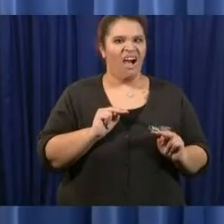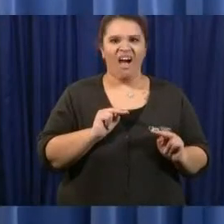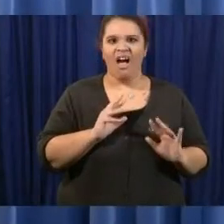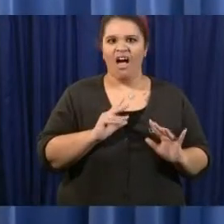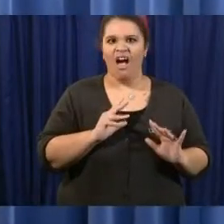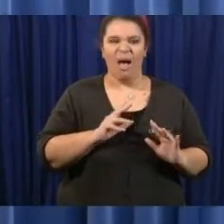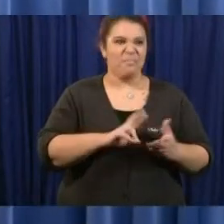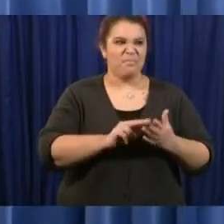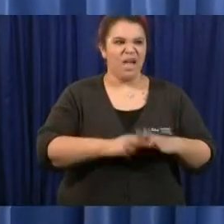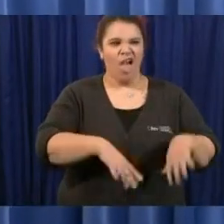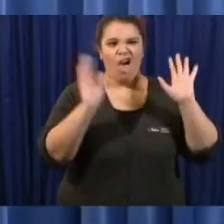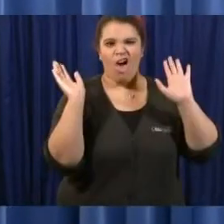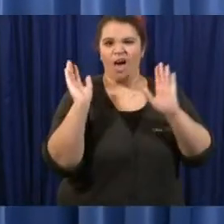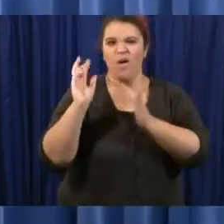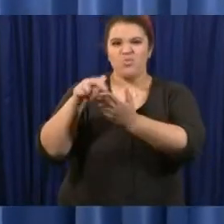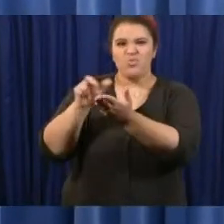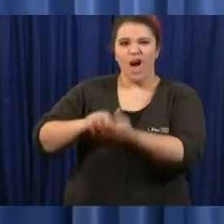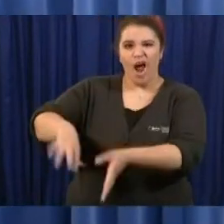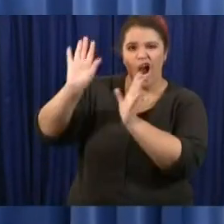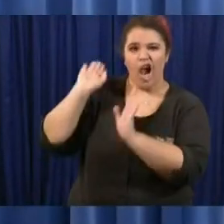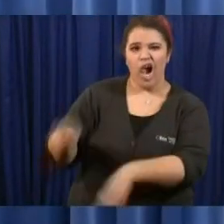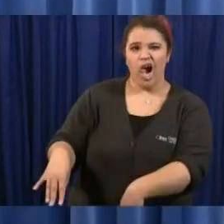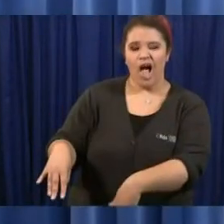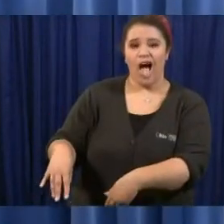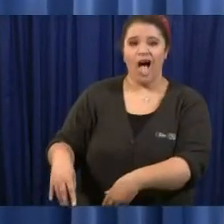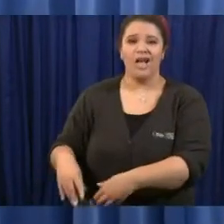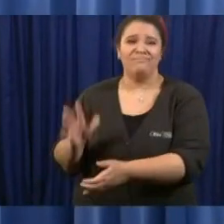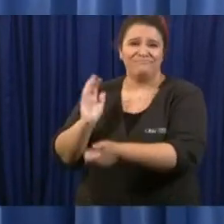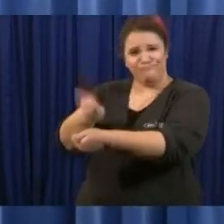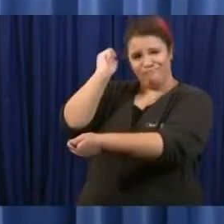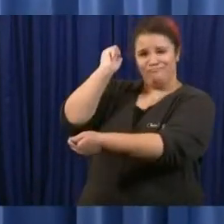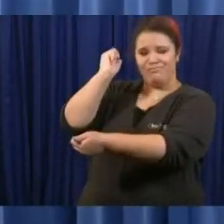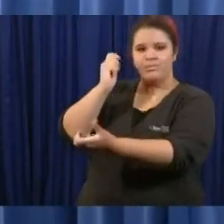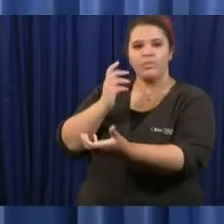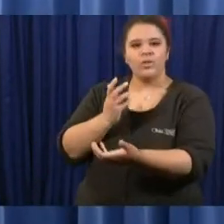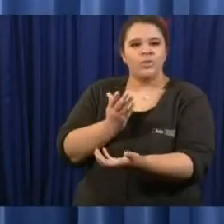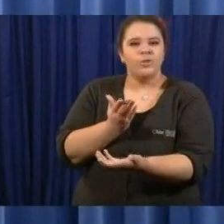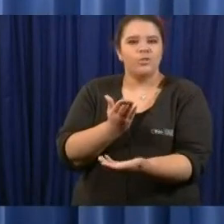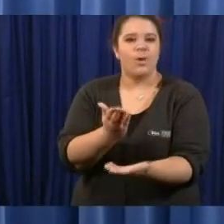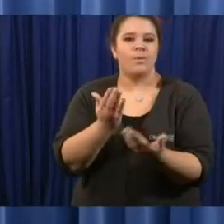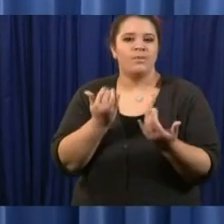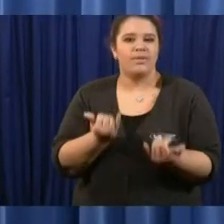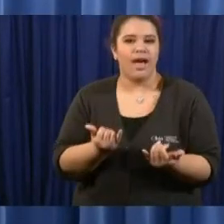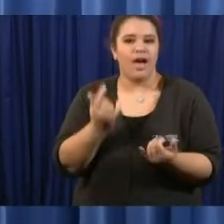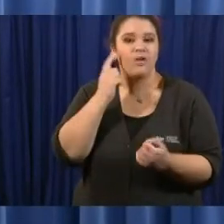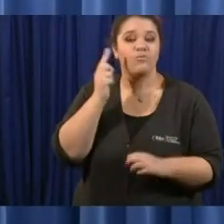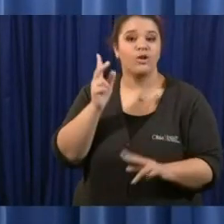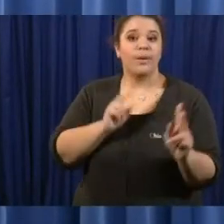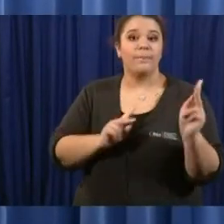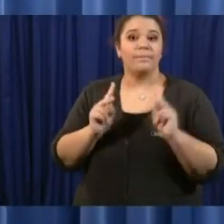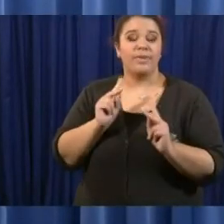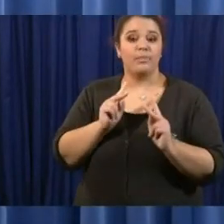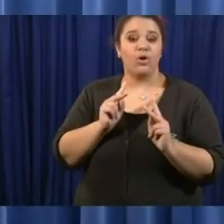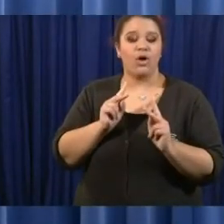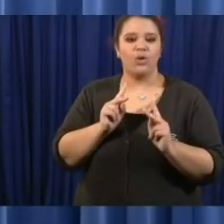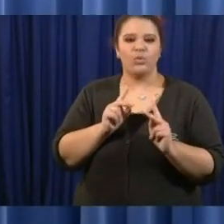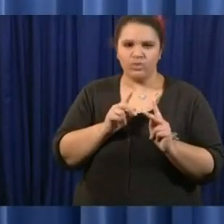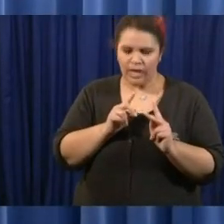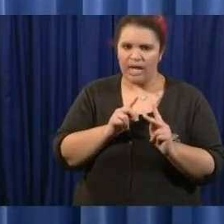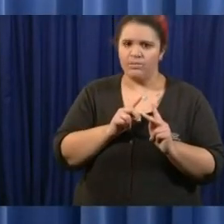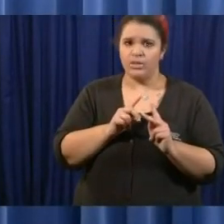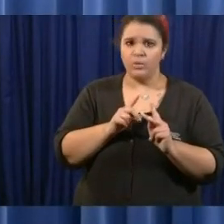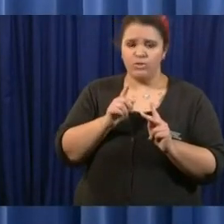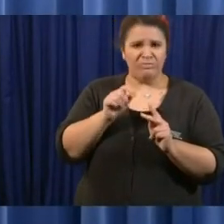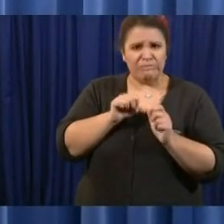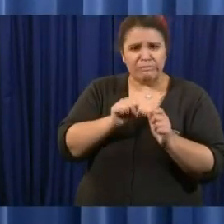guidelines um i want to know if you have a recommendation for what ohioans who are taking social distancing seriously what they can